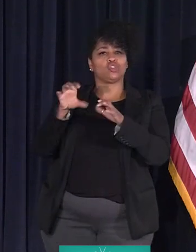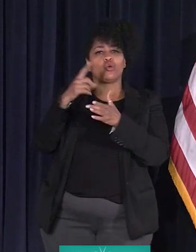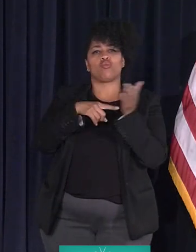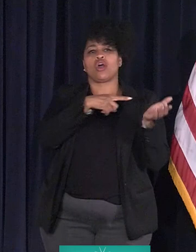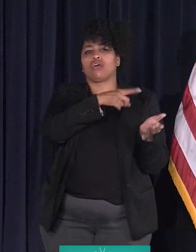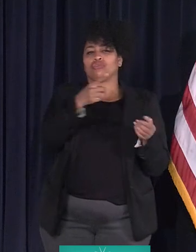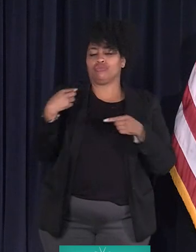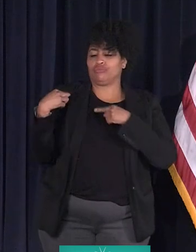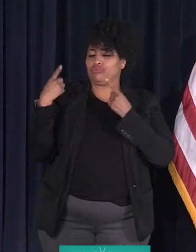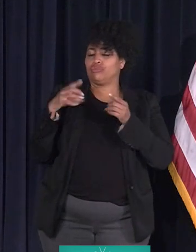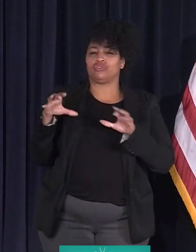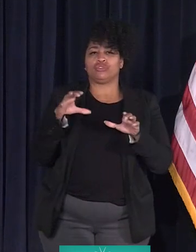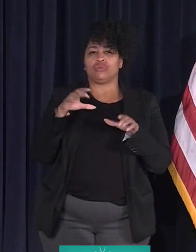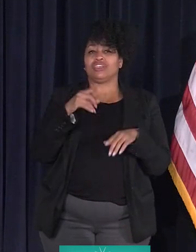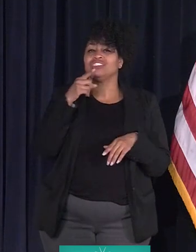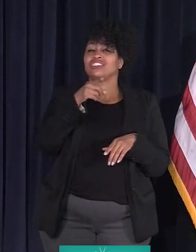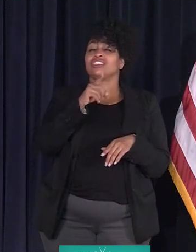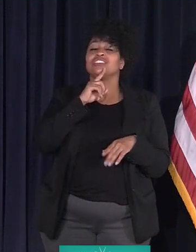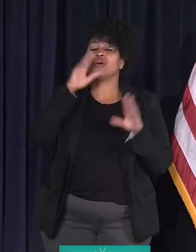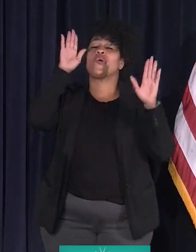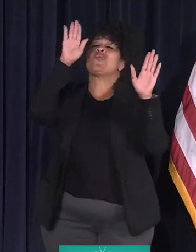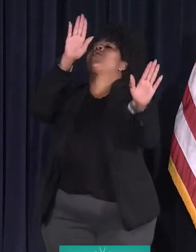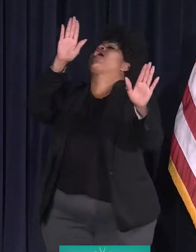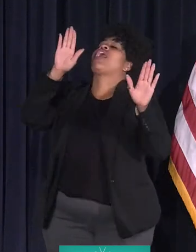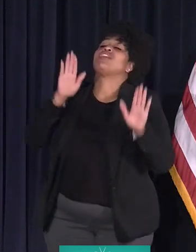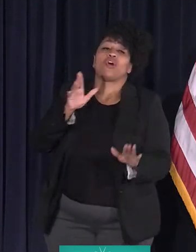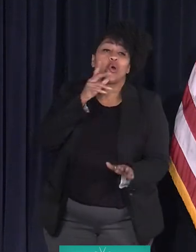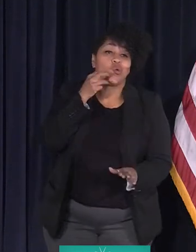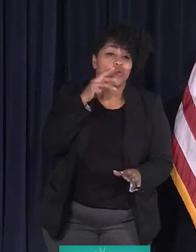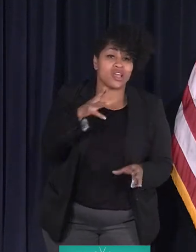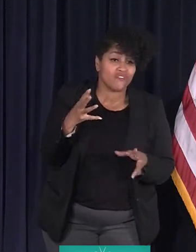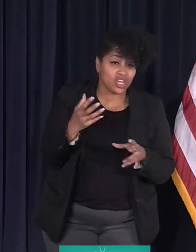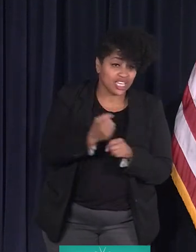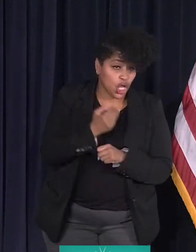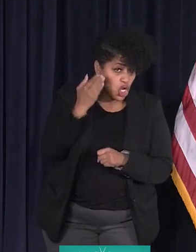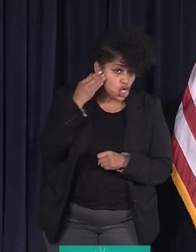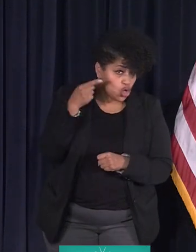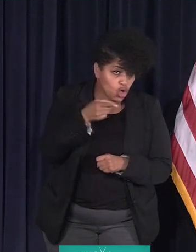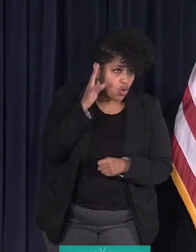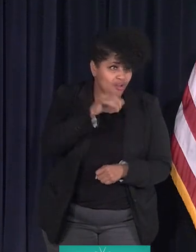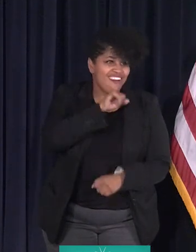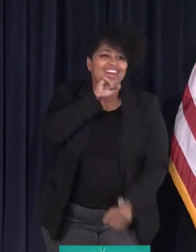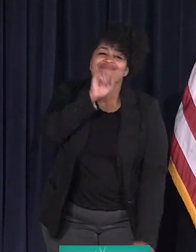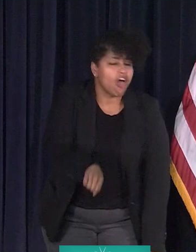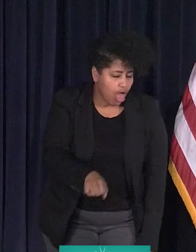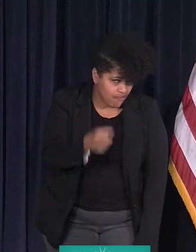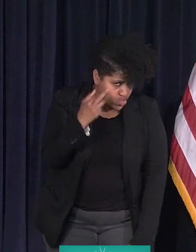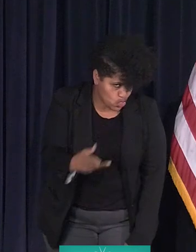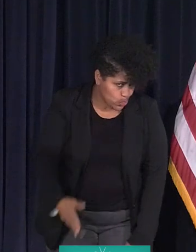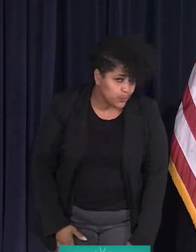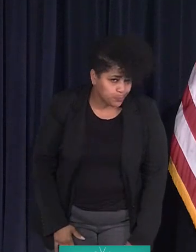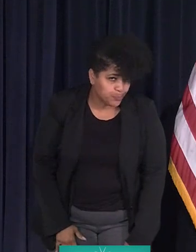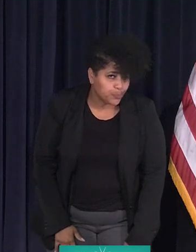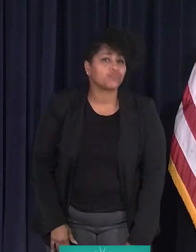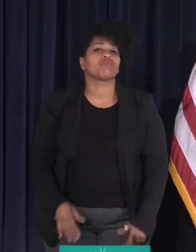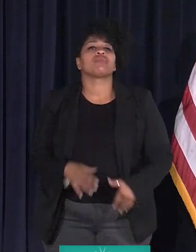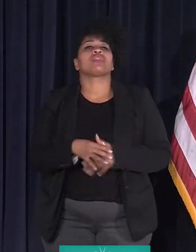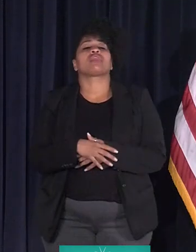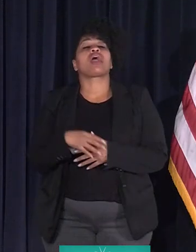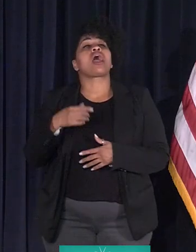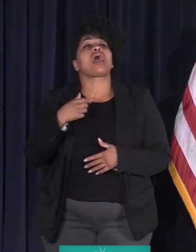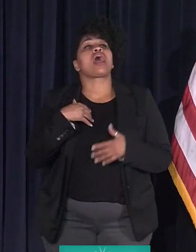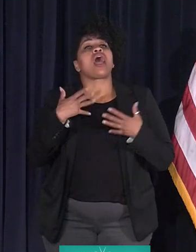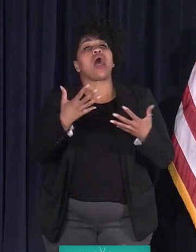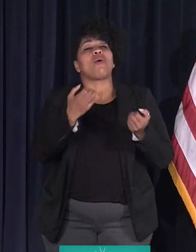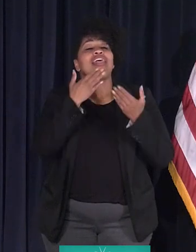you're doing. She is wonderful. Whoever gets to know her will love her. And I